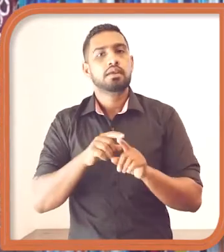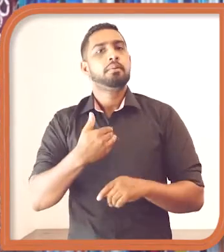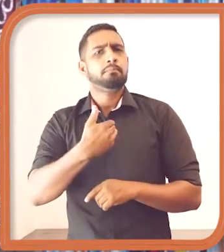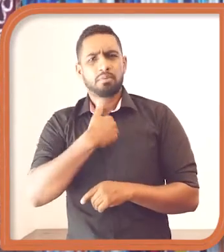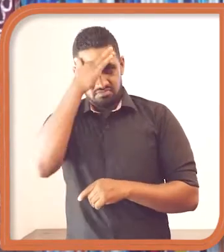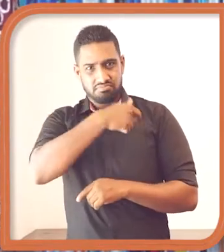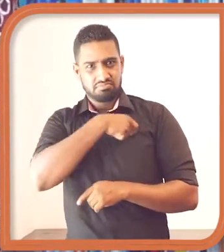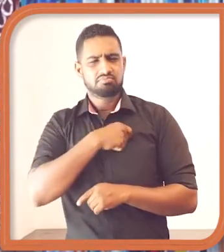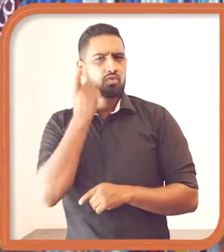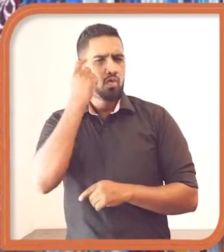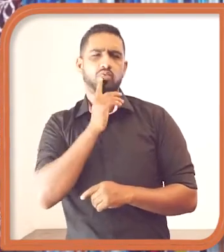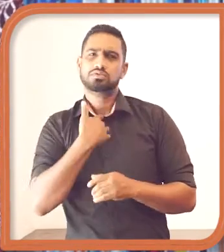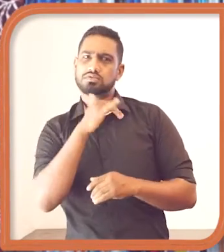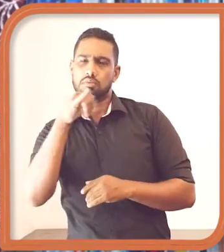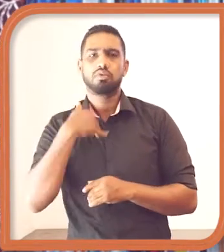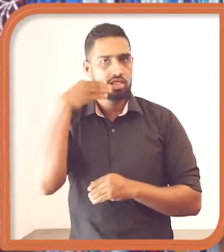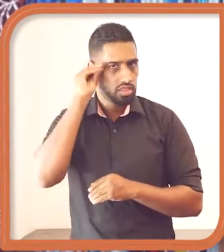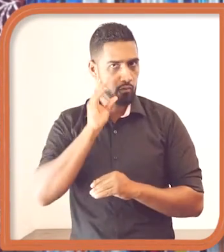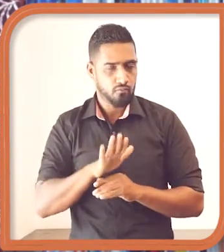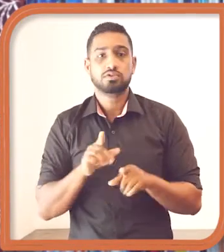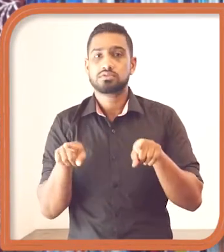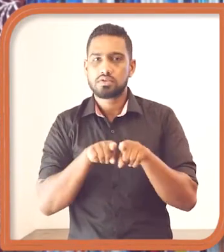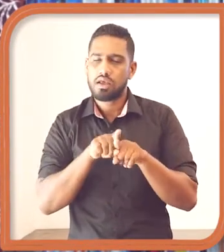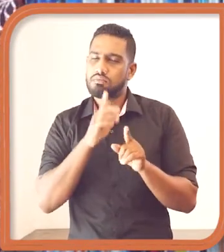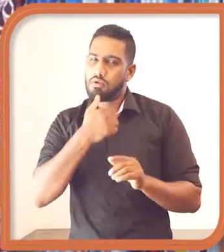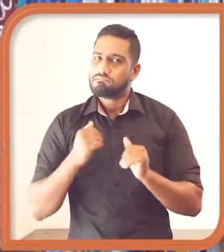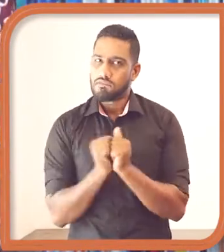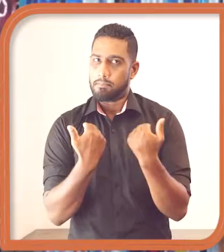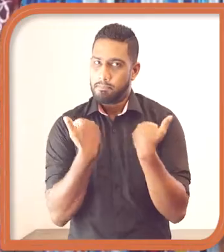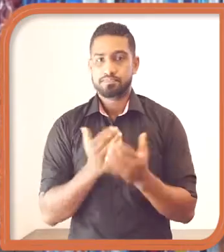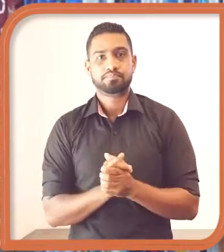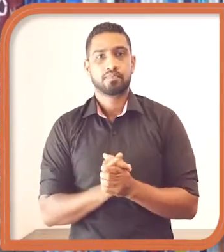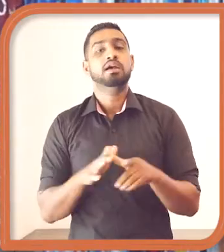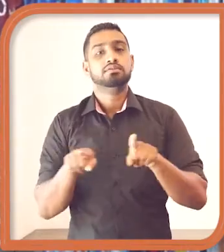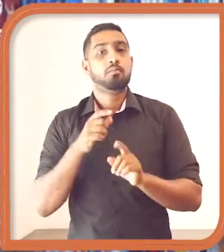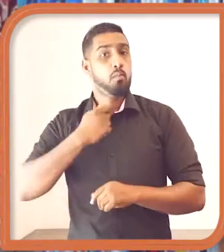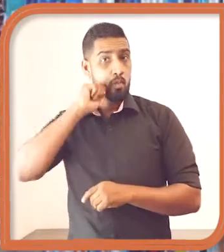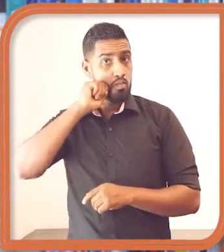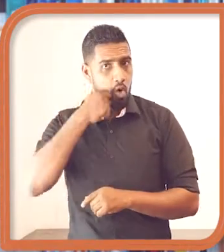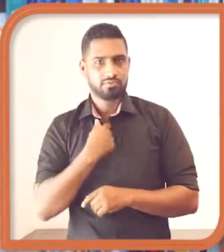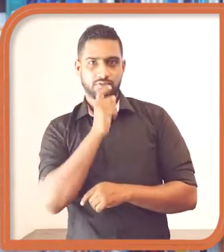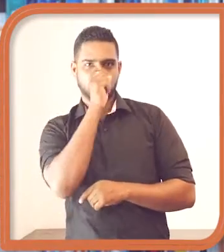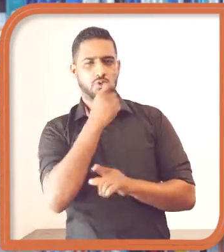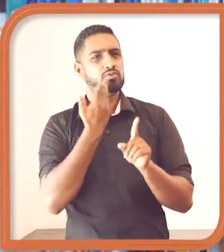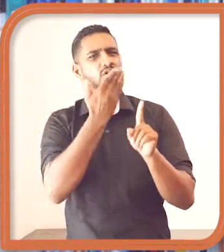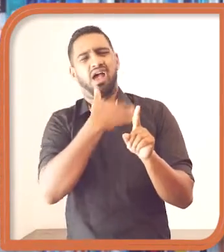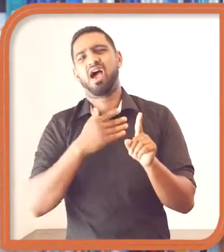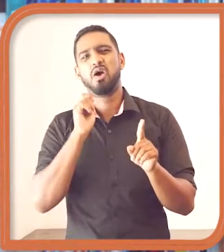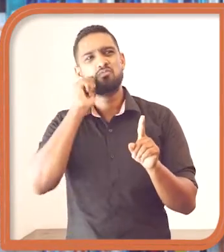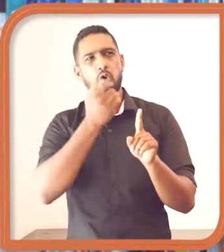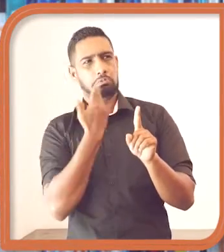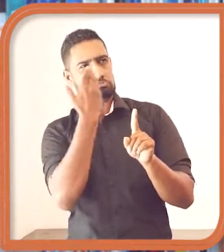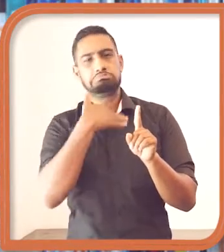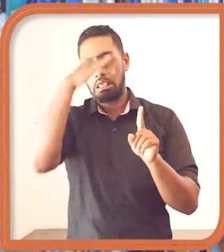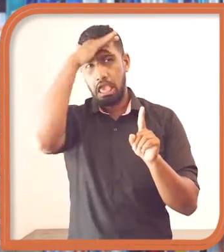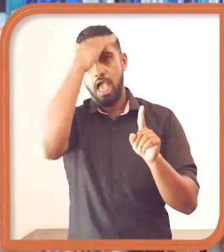mostly about you need to be aware of certain things and get onto the ground. So it's basically when it comes to a man they look at you